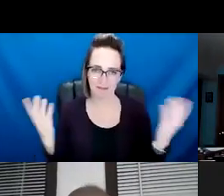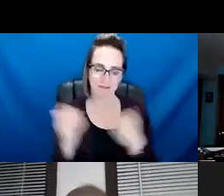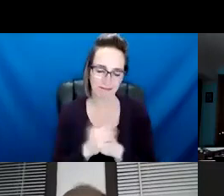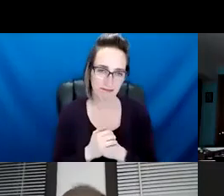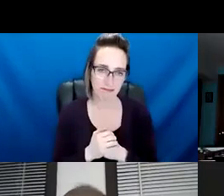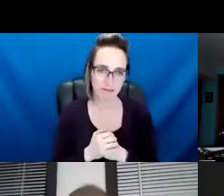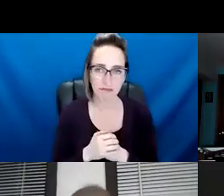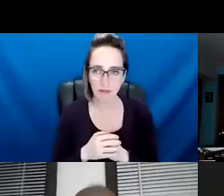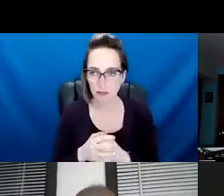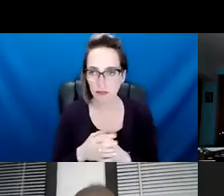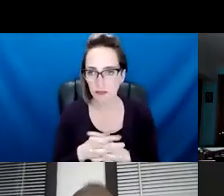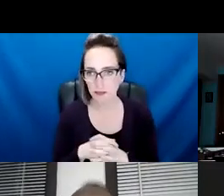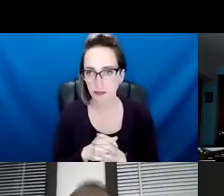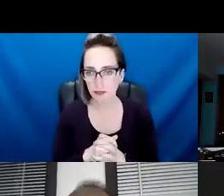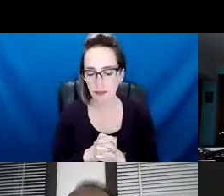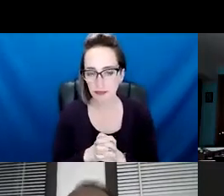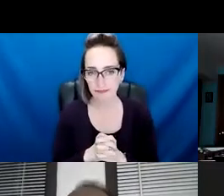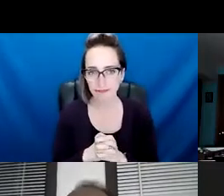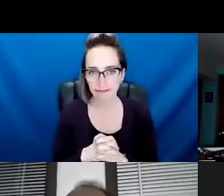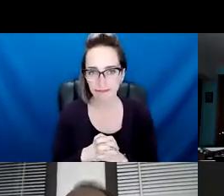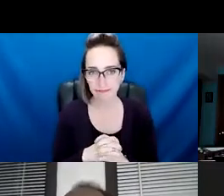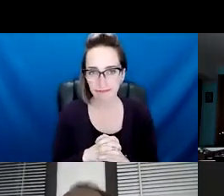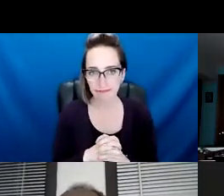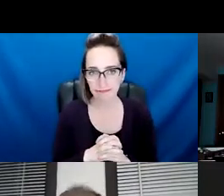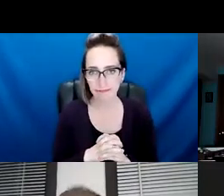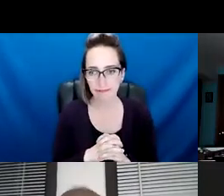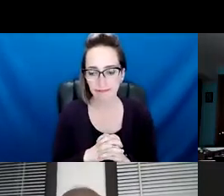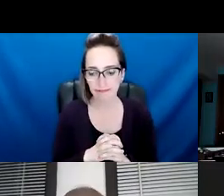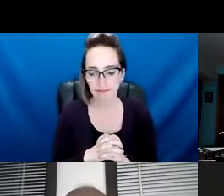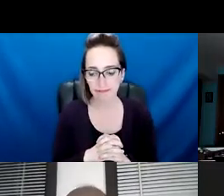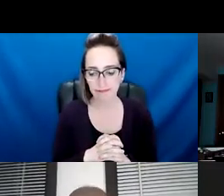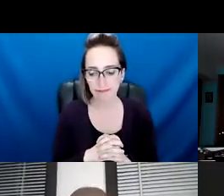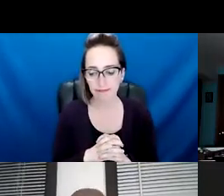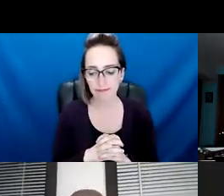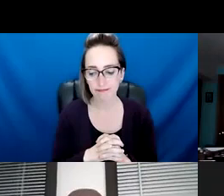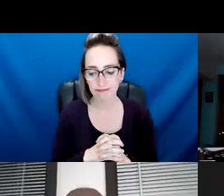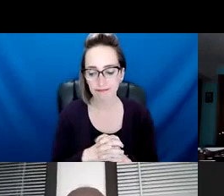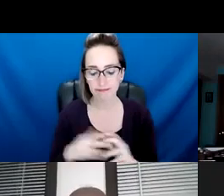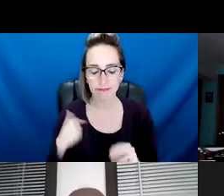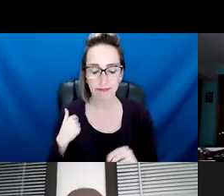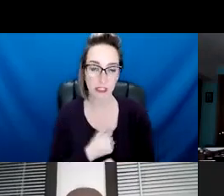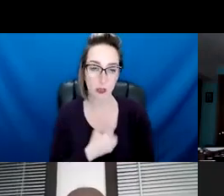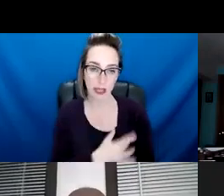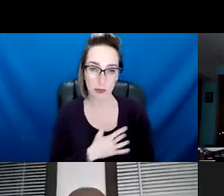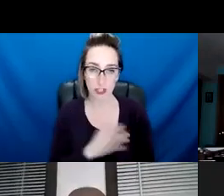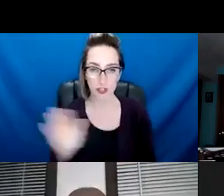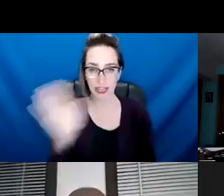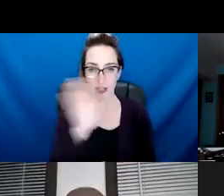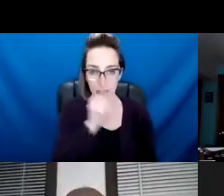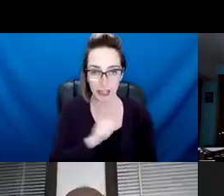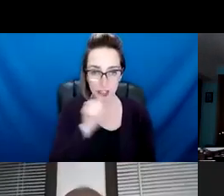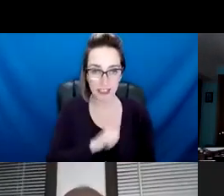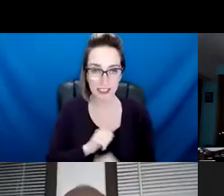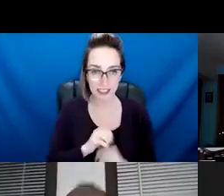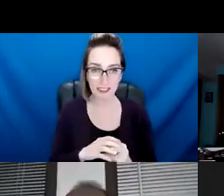and responding to them, um, um, in a much more direct and interactive way. So we appreciate everybody's patience, um, with us